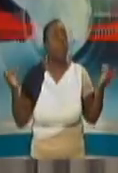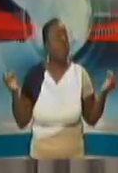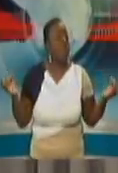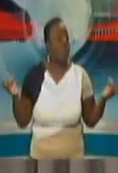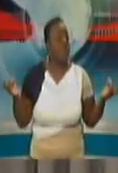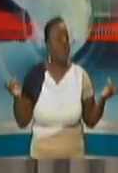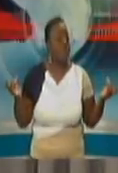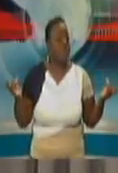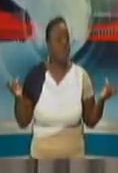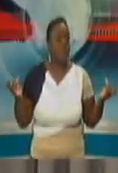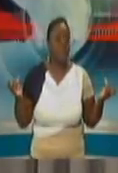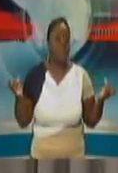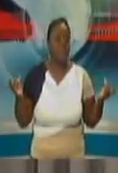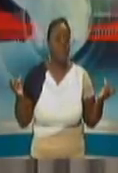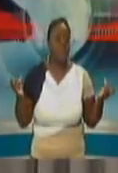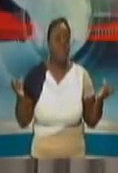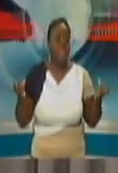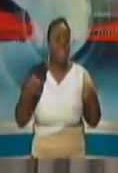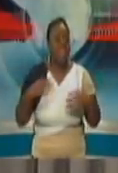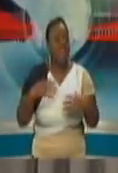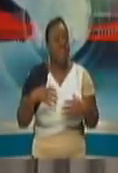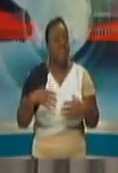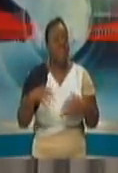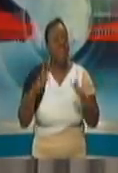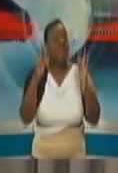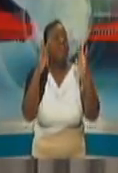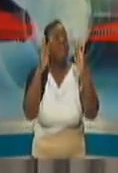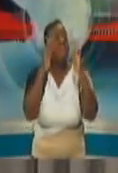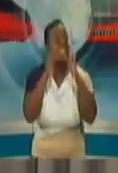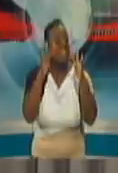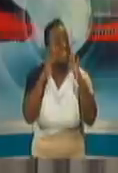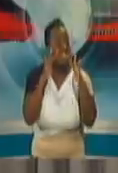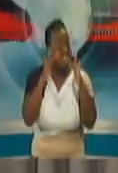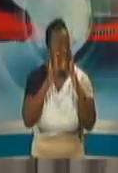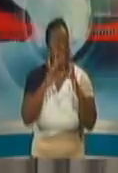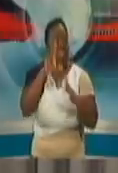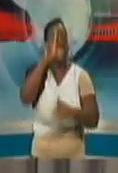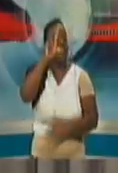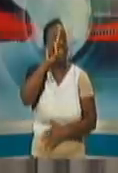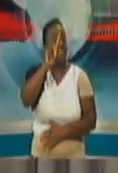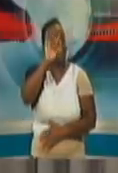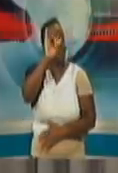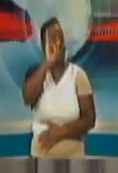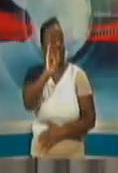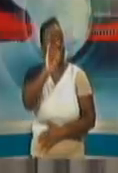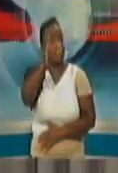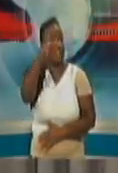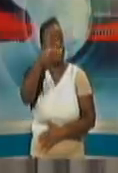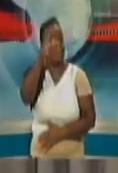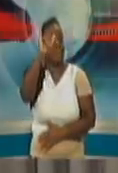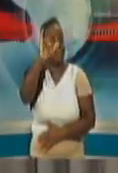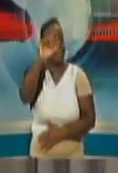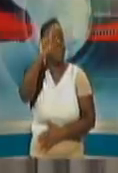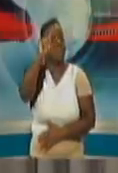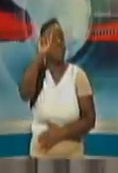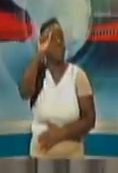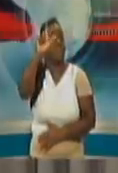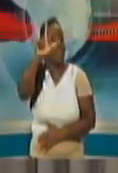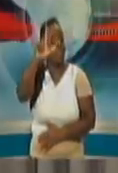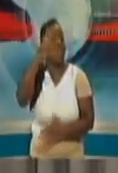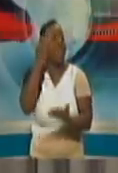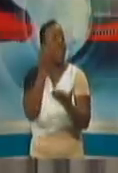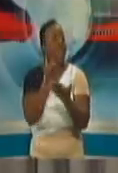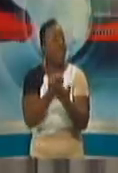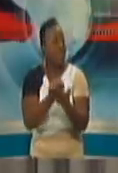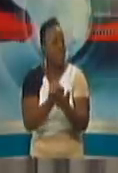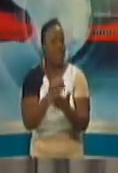creating a digital economy. That's what the population wants. So that there's this e-identity. The prime minister spoke about his